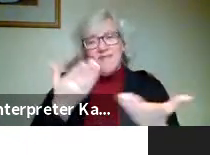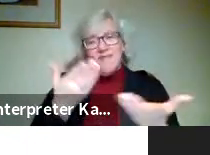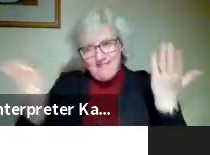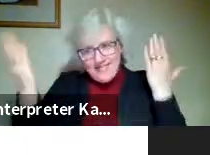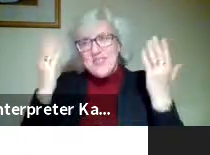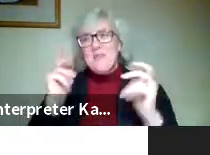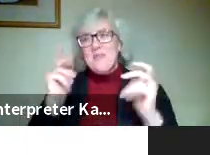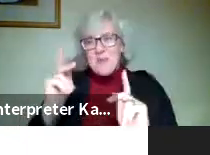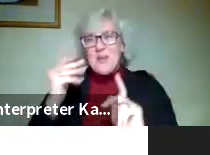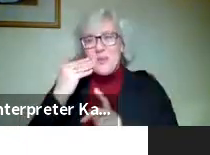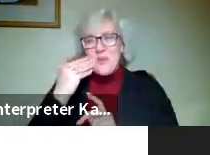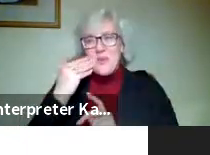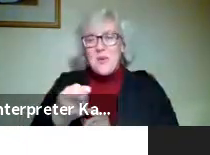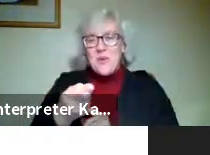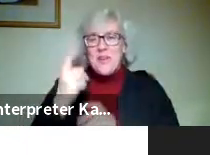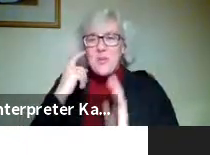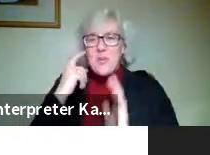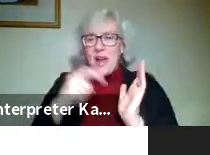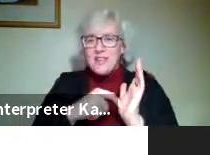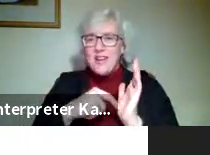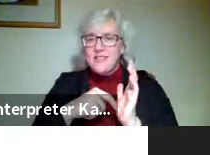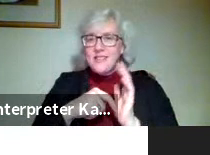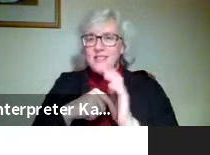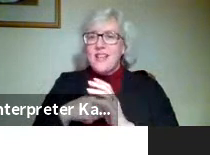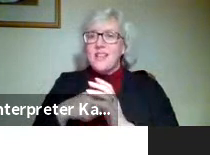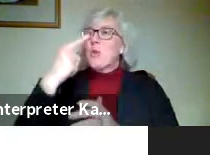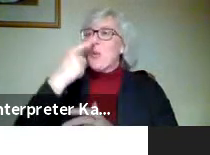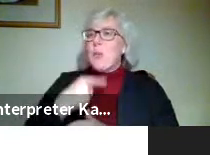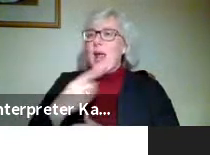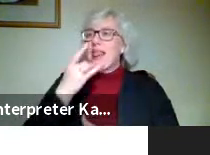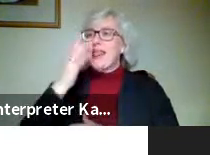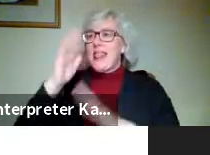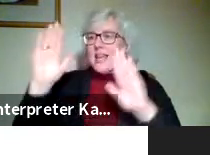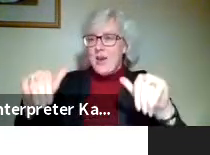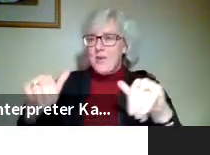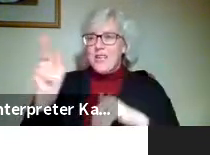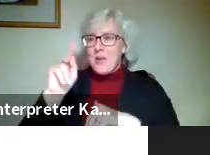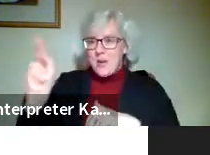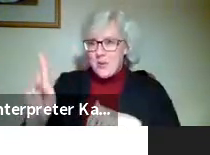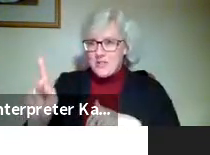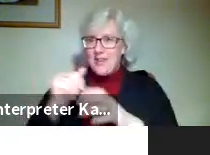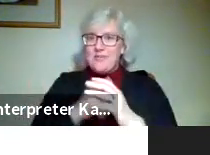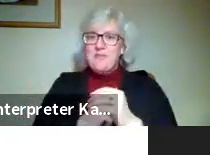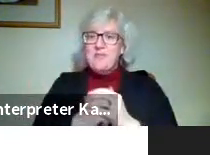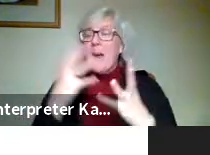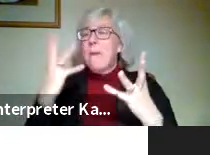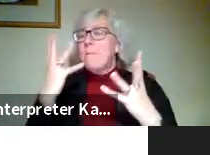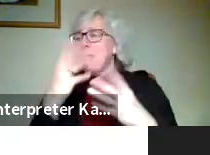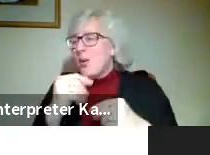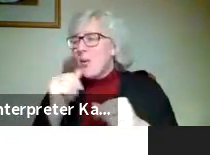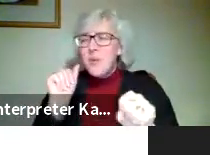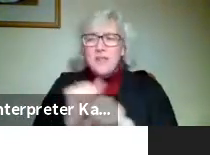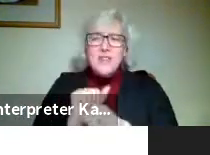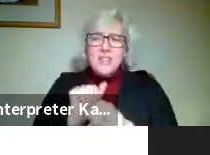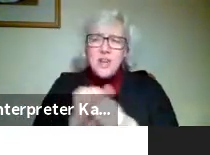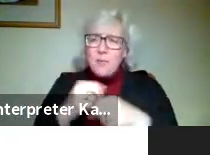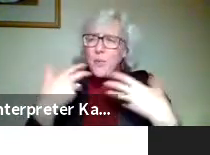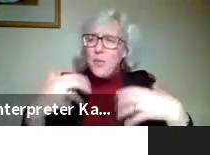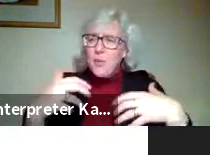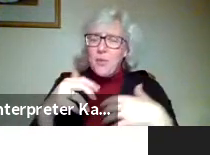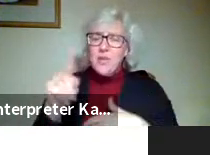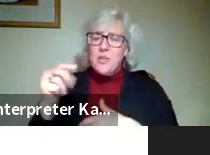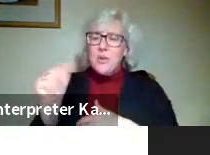probably recognizes this. It's that iconic red lighthouse. So, beautiful job. It is.